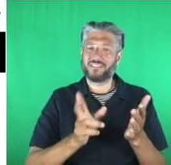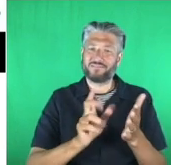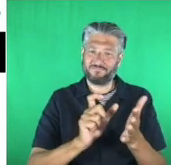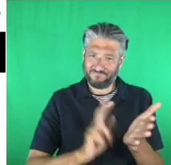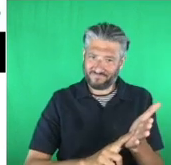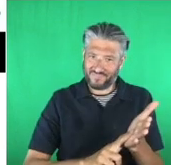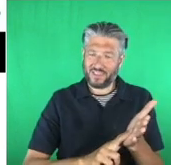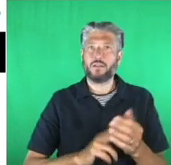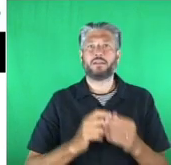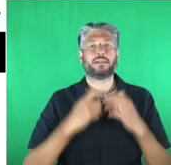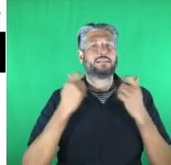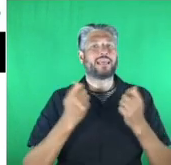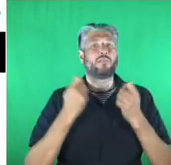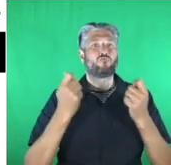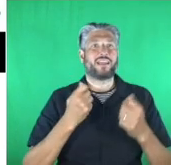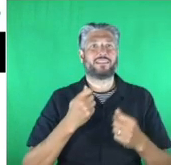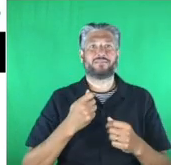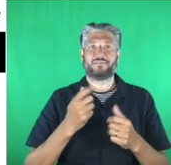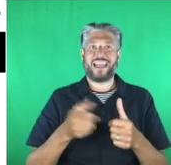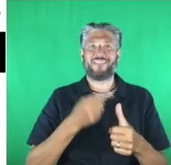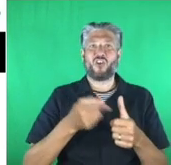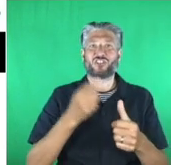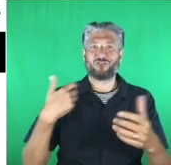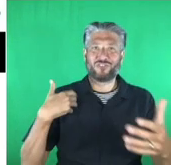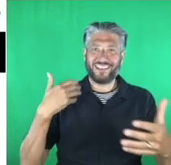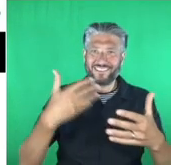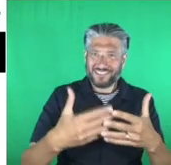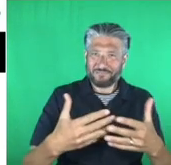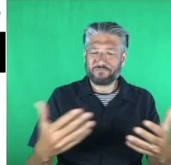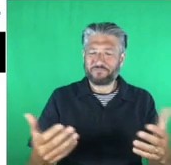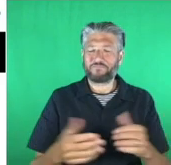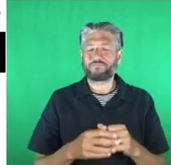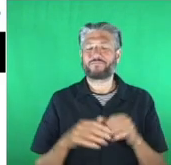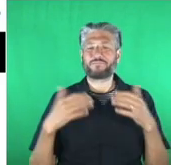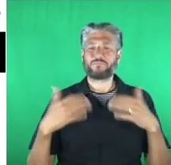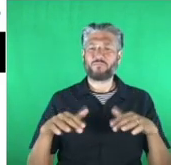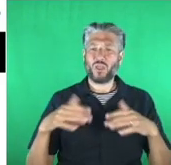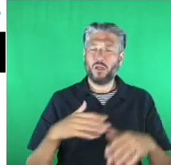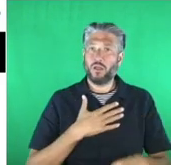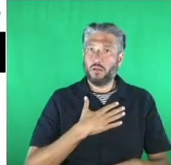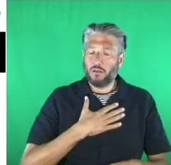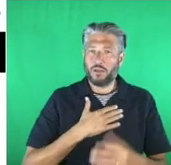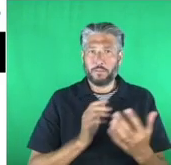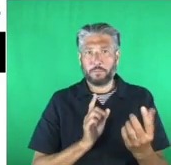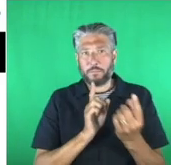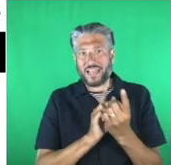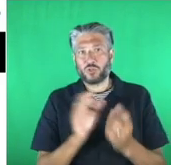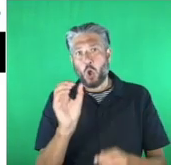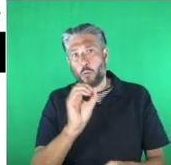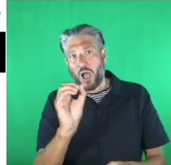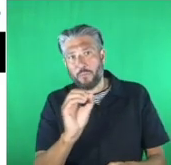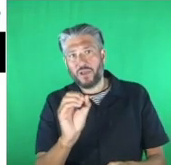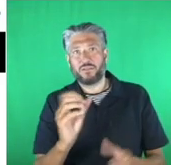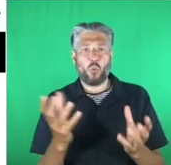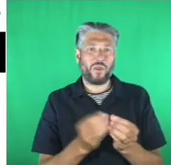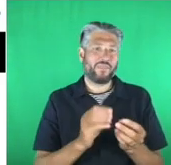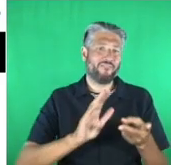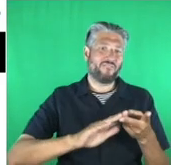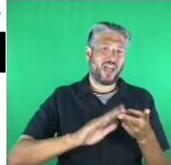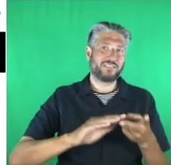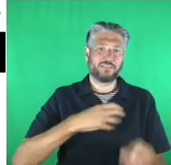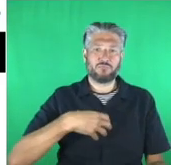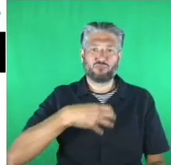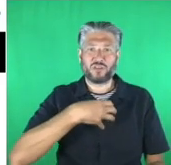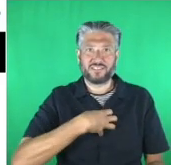It was an incredible honor to meet President Obama and Vice President Joe Biden, and also to